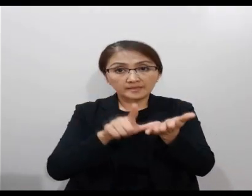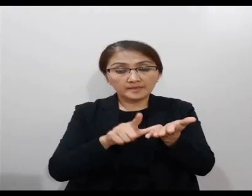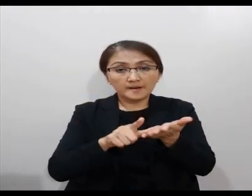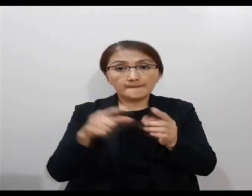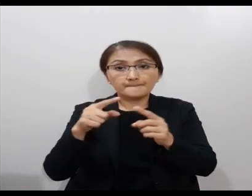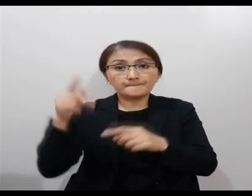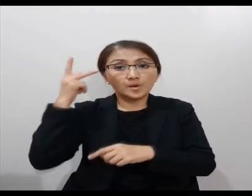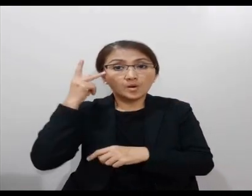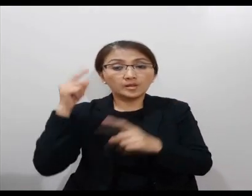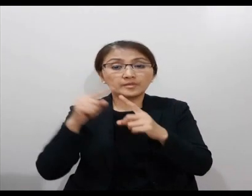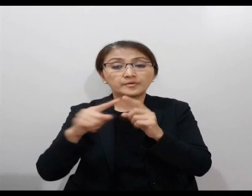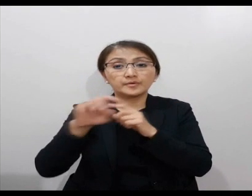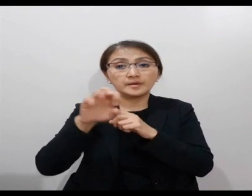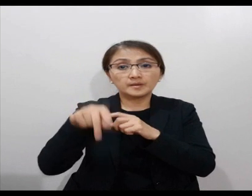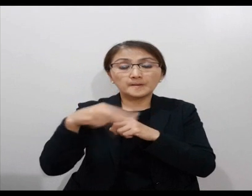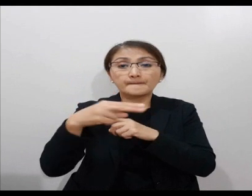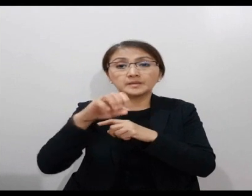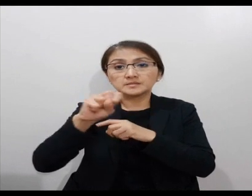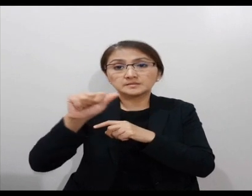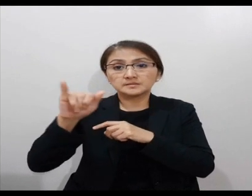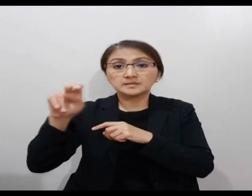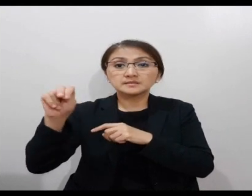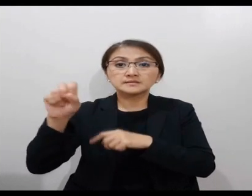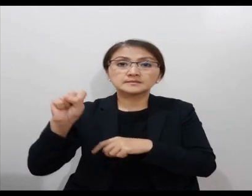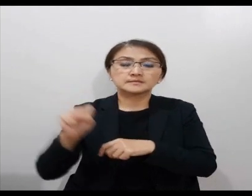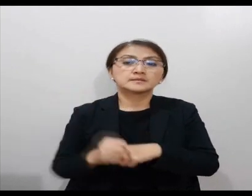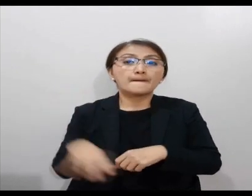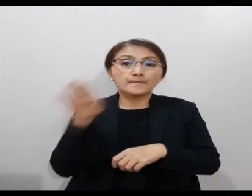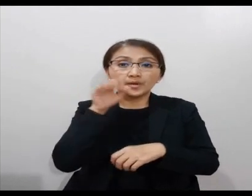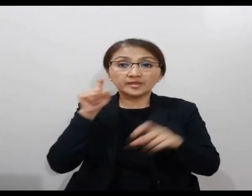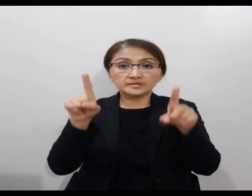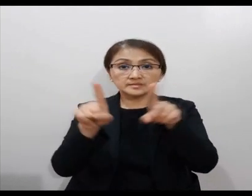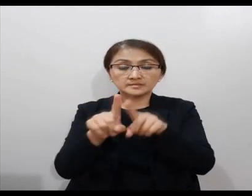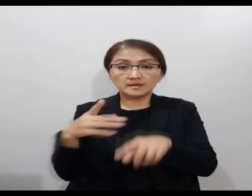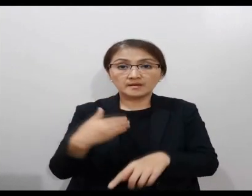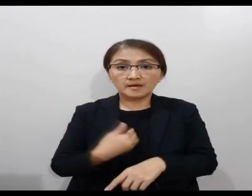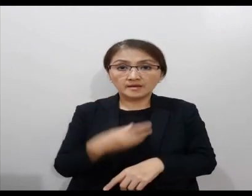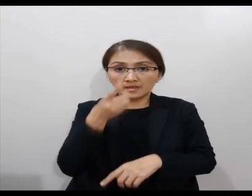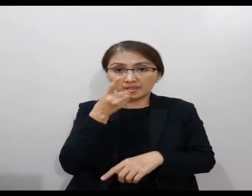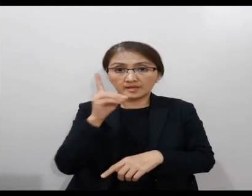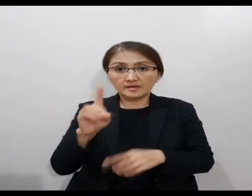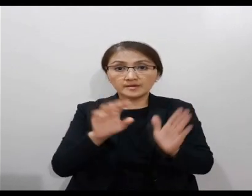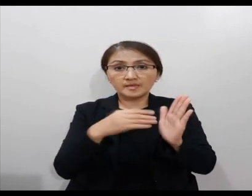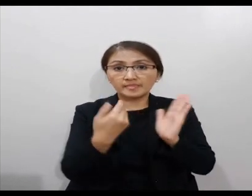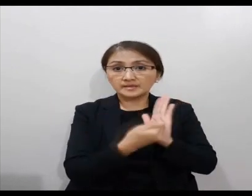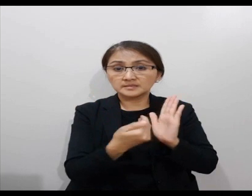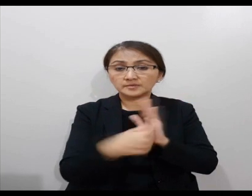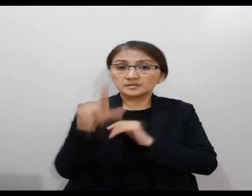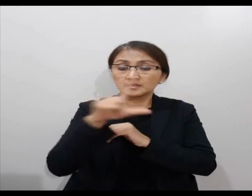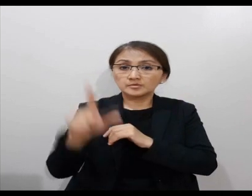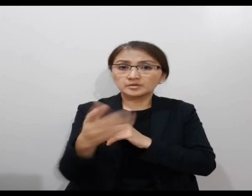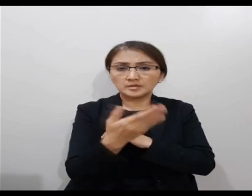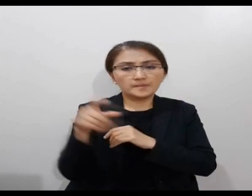Paul to the Ephesians. Brothers and sisters, I declare and testify in the Lord,